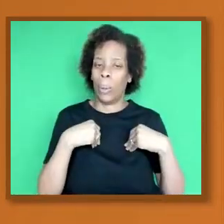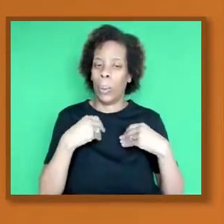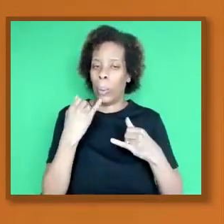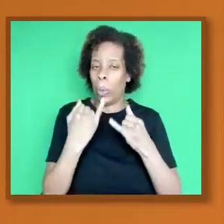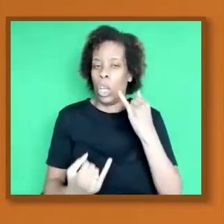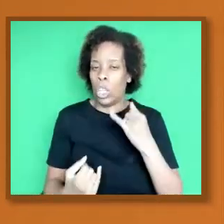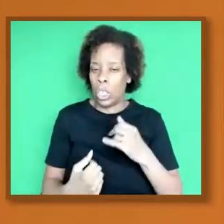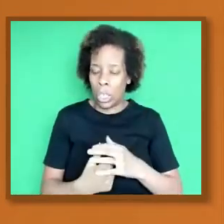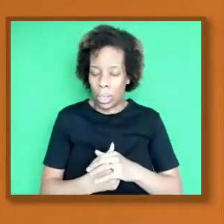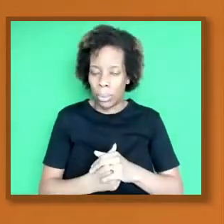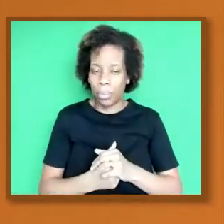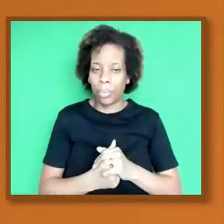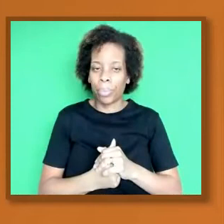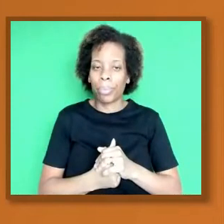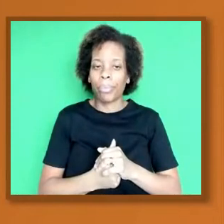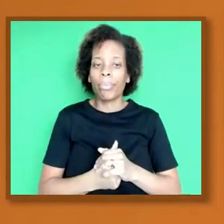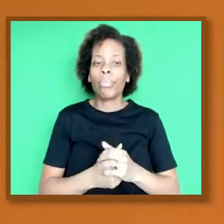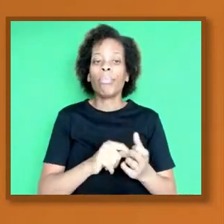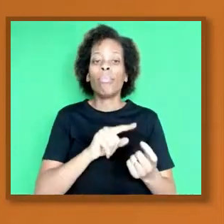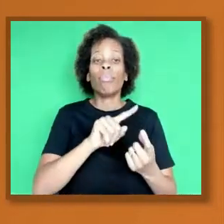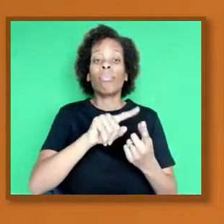With regards to,